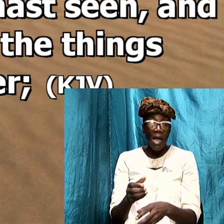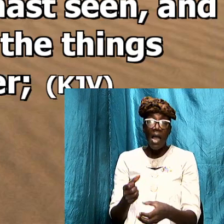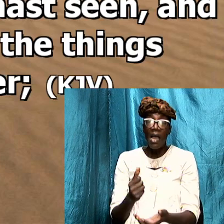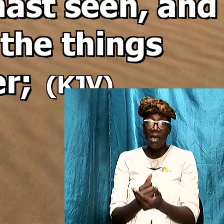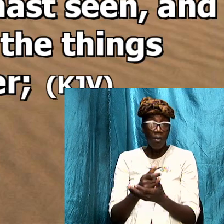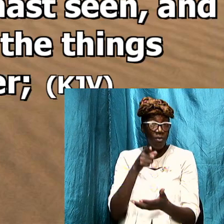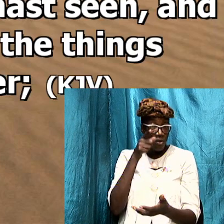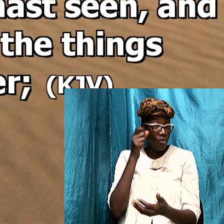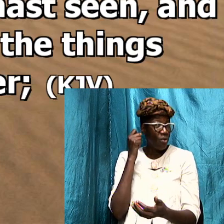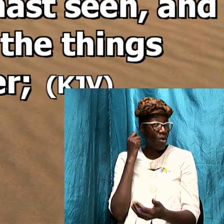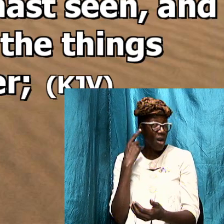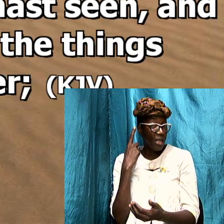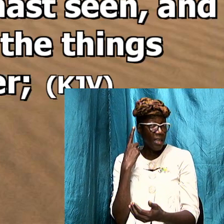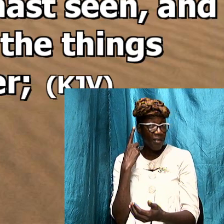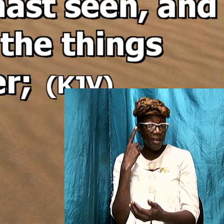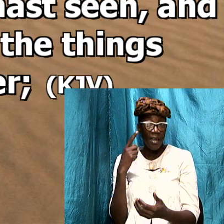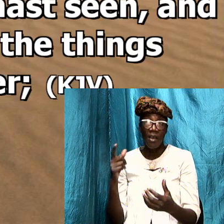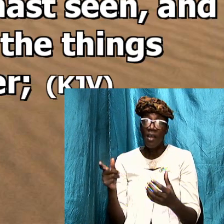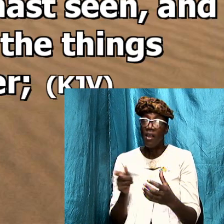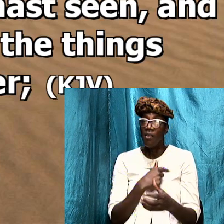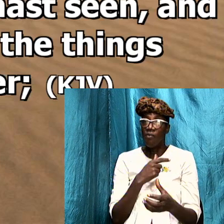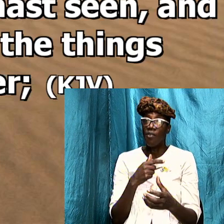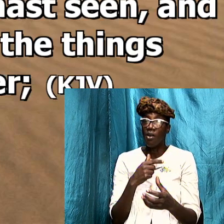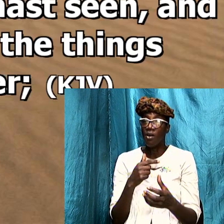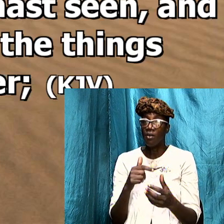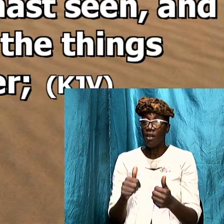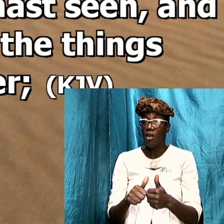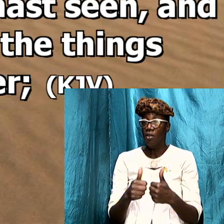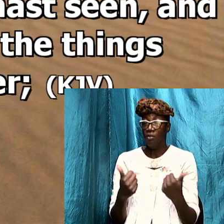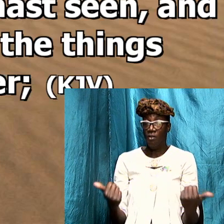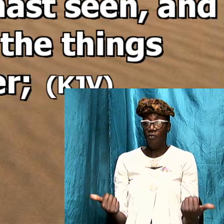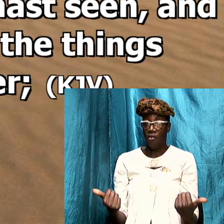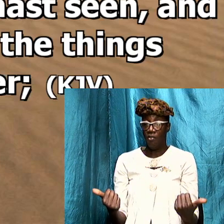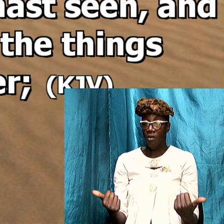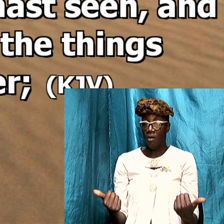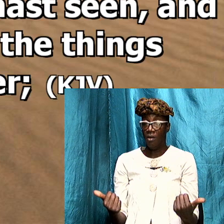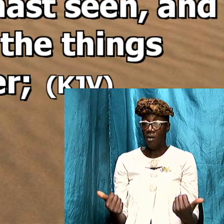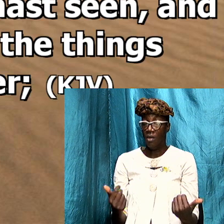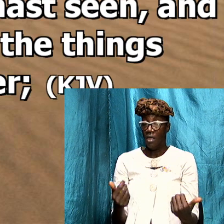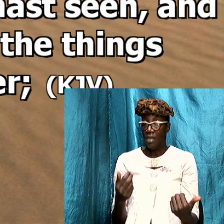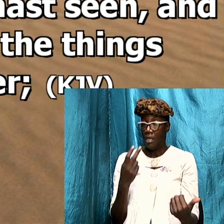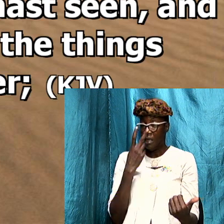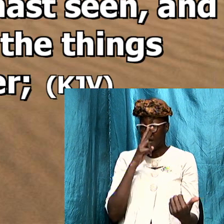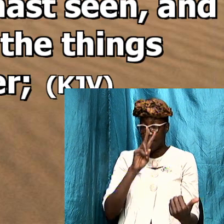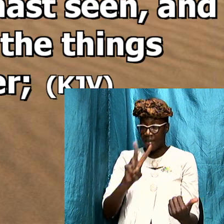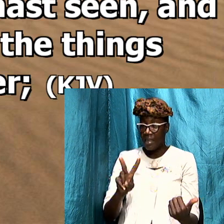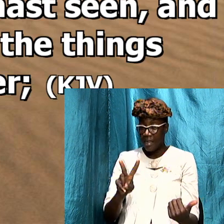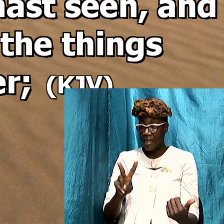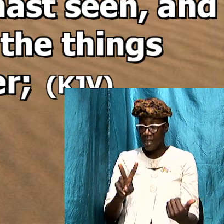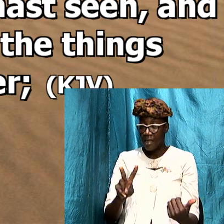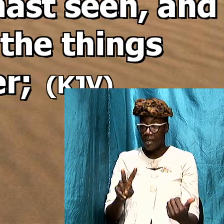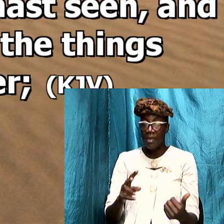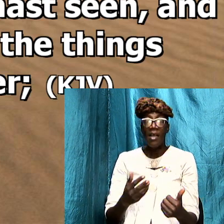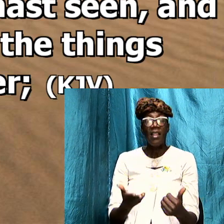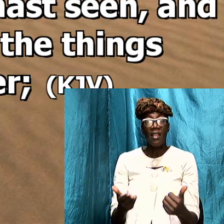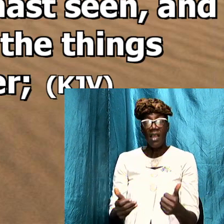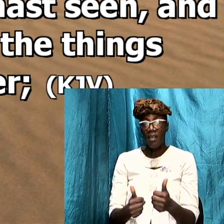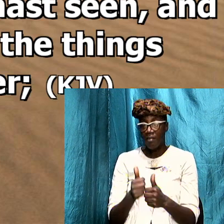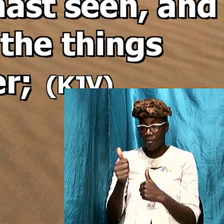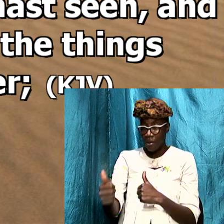so we looked at the first division which spoke to the things which thou hast seen that means things which are past